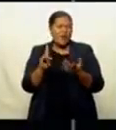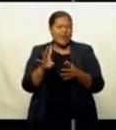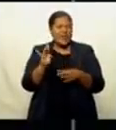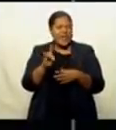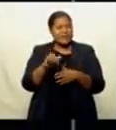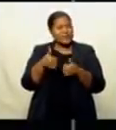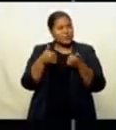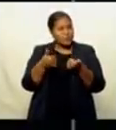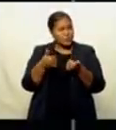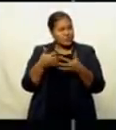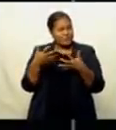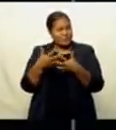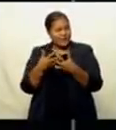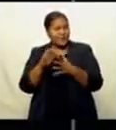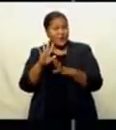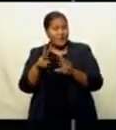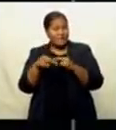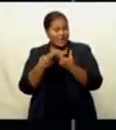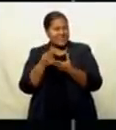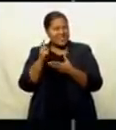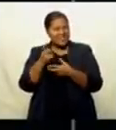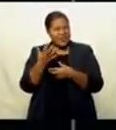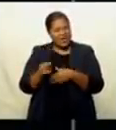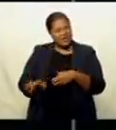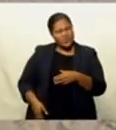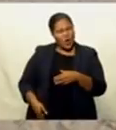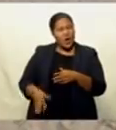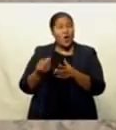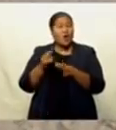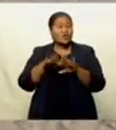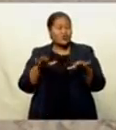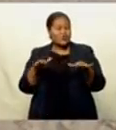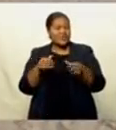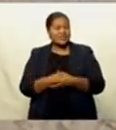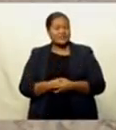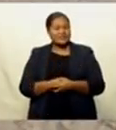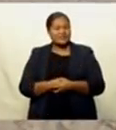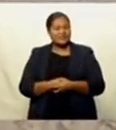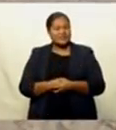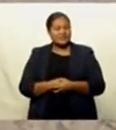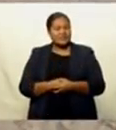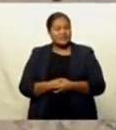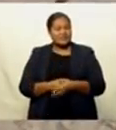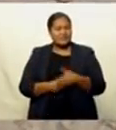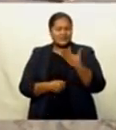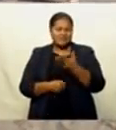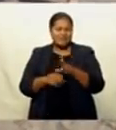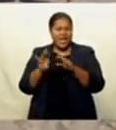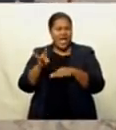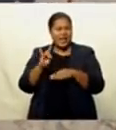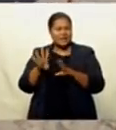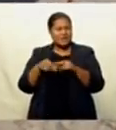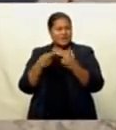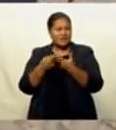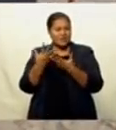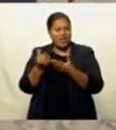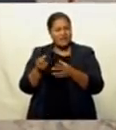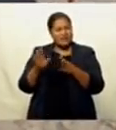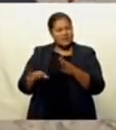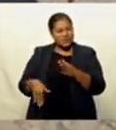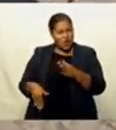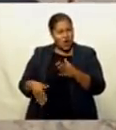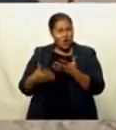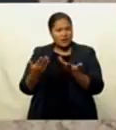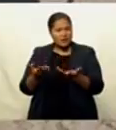may be a good match for your family if you have a dog or kids? you're looking to expand your animal family, but your dog Lola